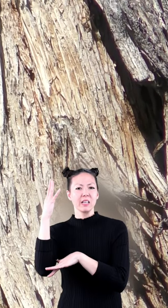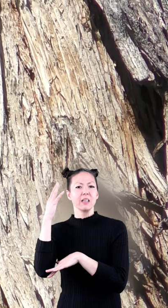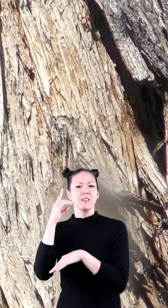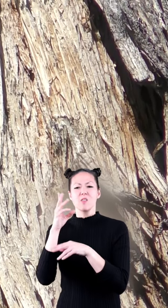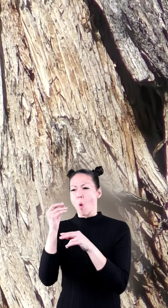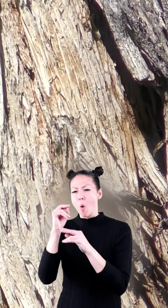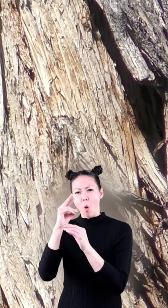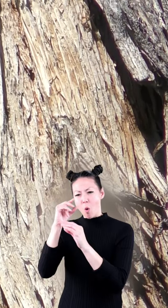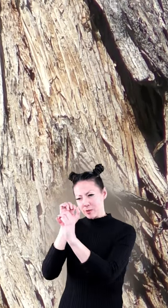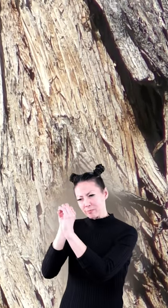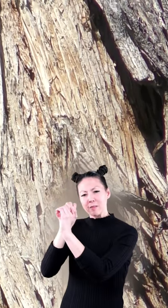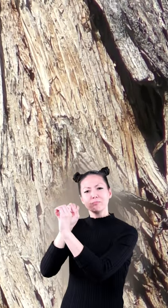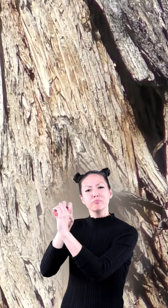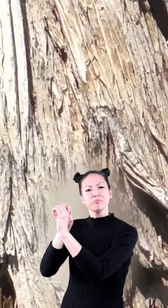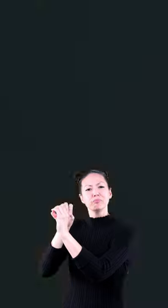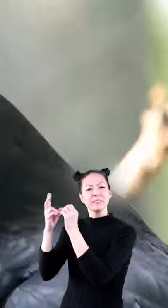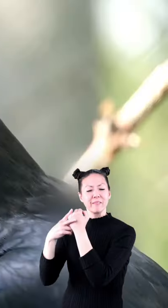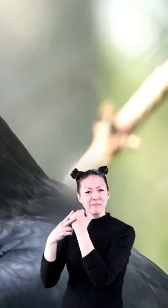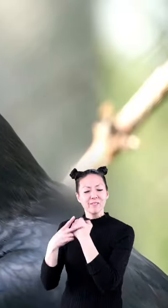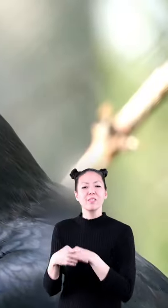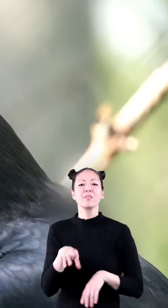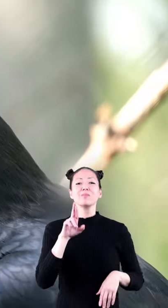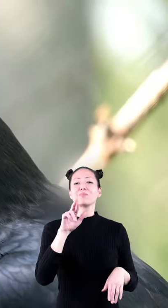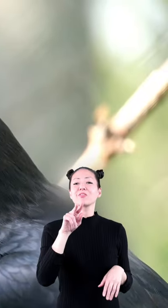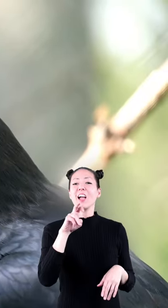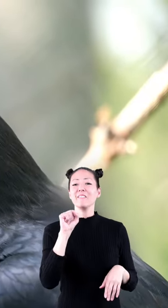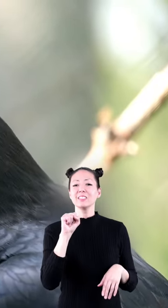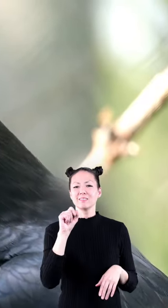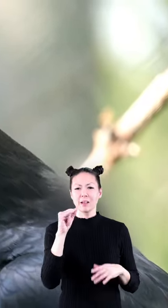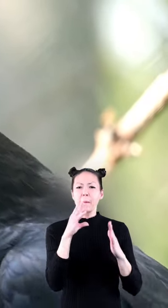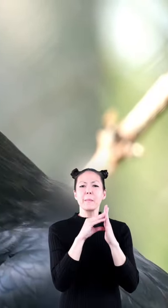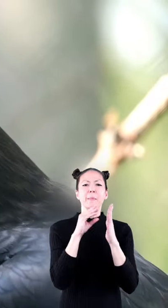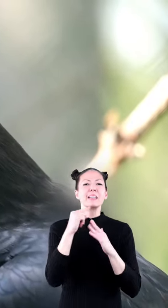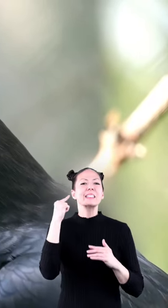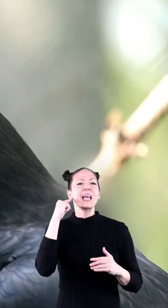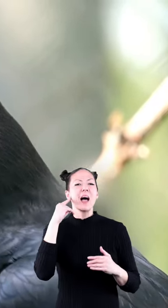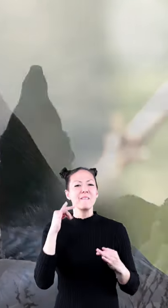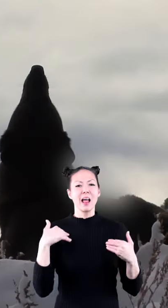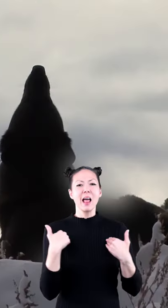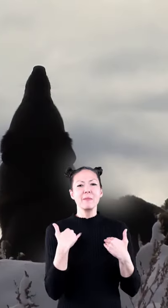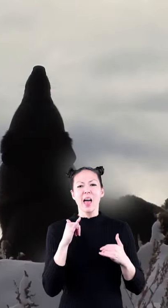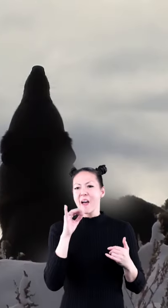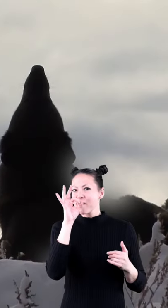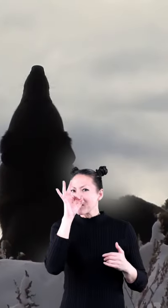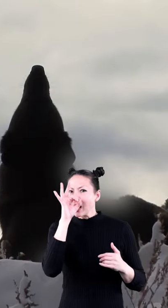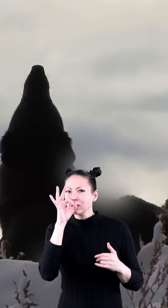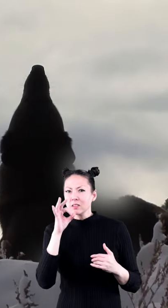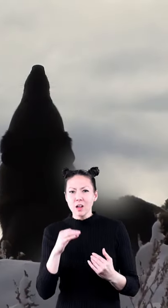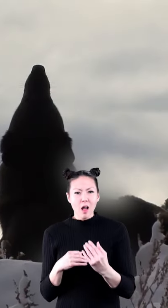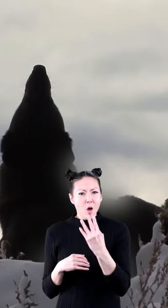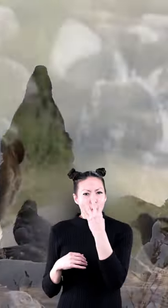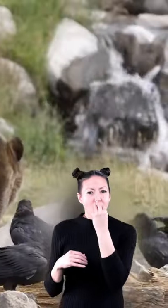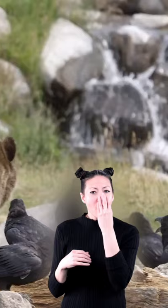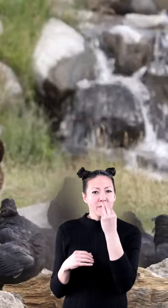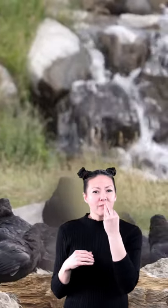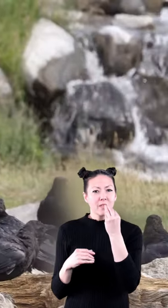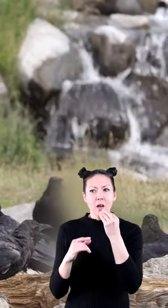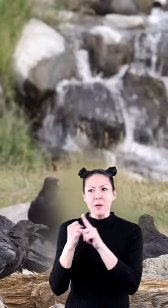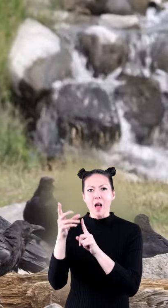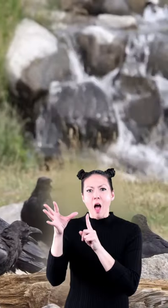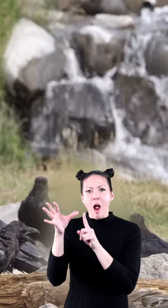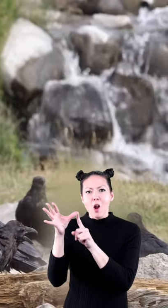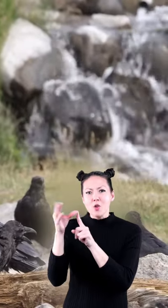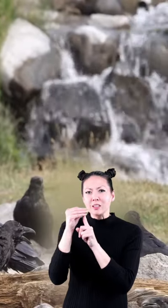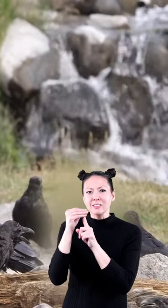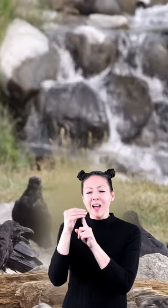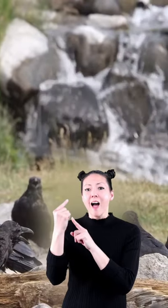each in its very own hole ravens can mimic the sounds of animals like foxes or wolves they do this